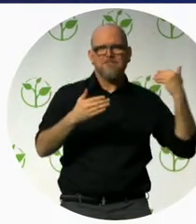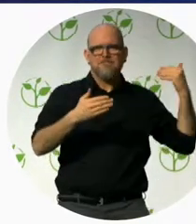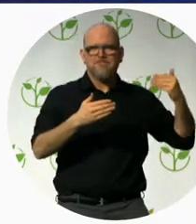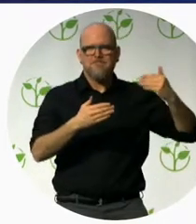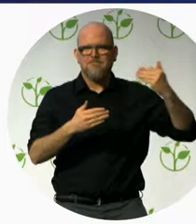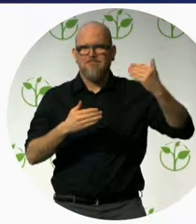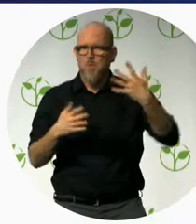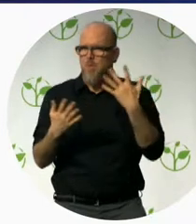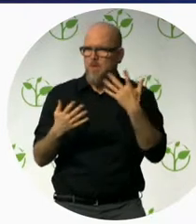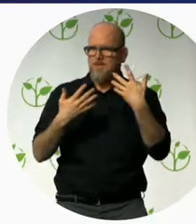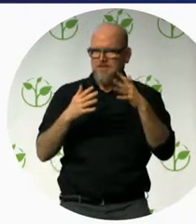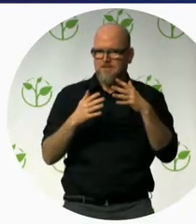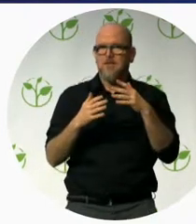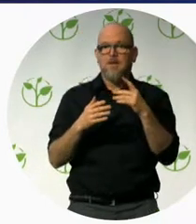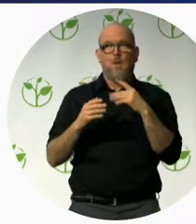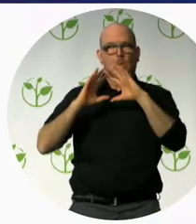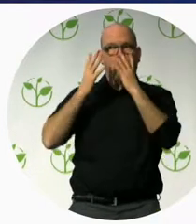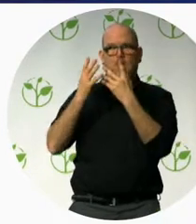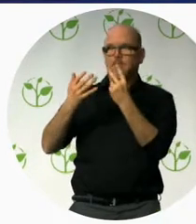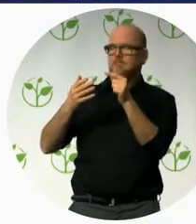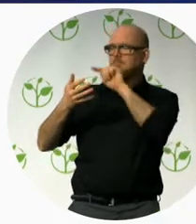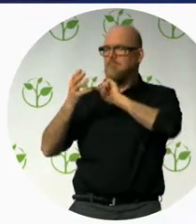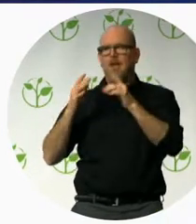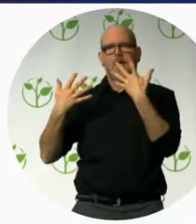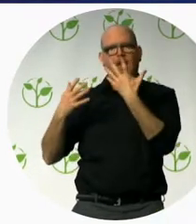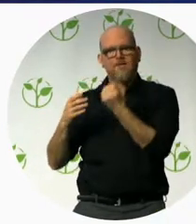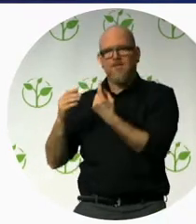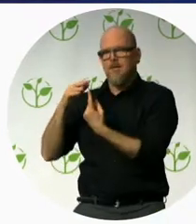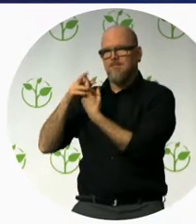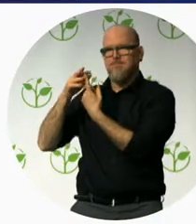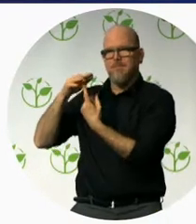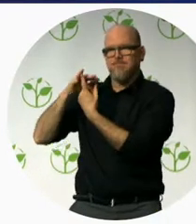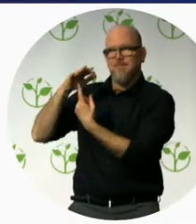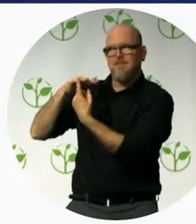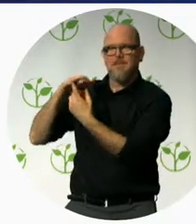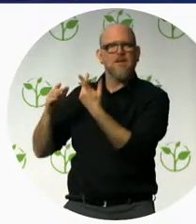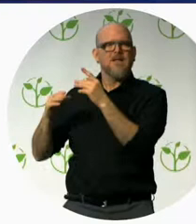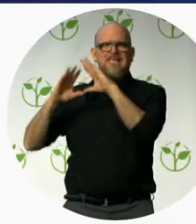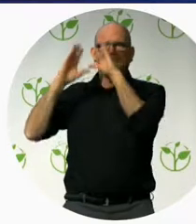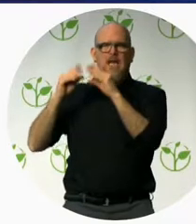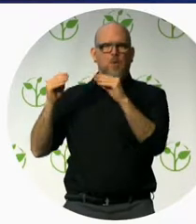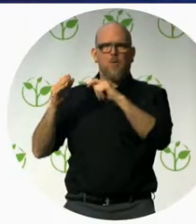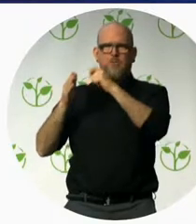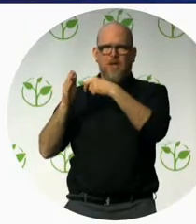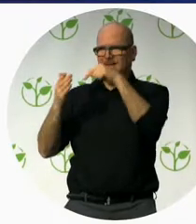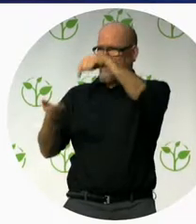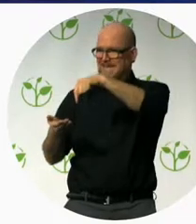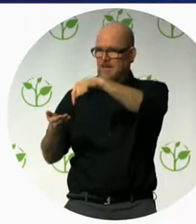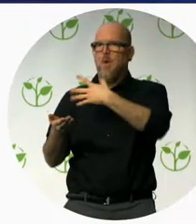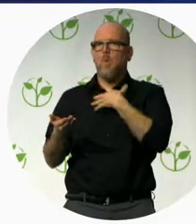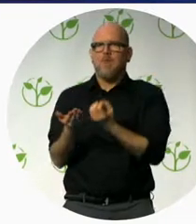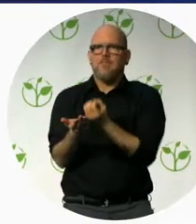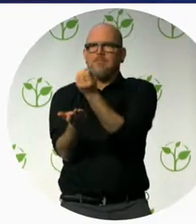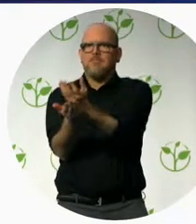around the world that have been selected by Zero Project to give you a taste, just a